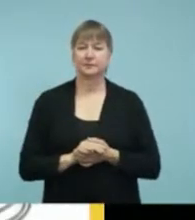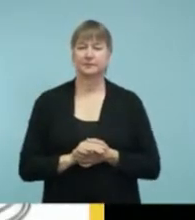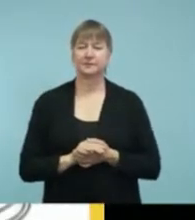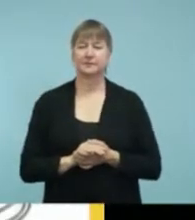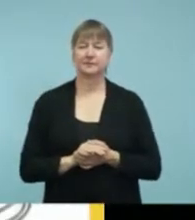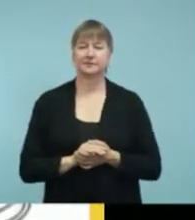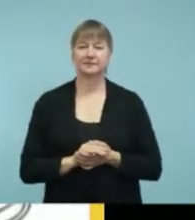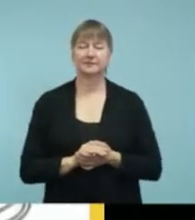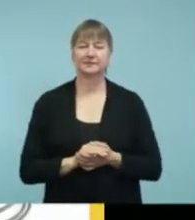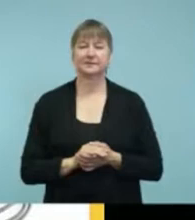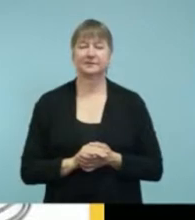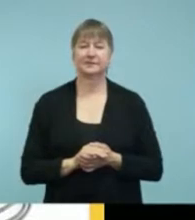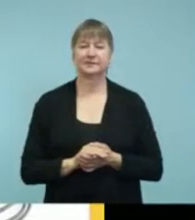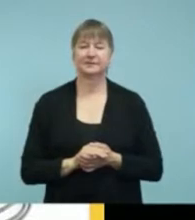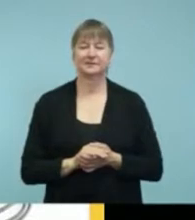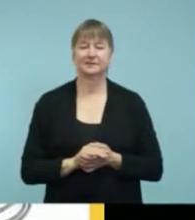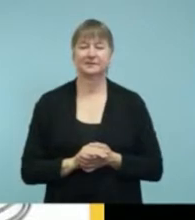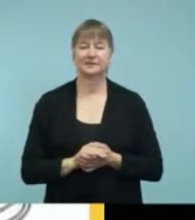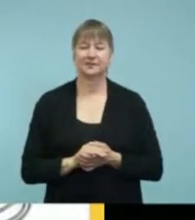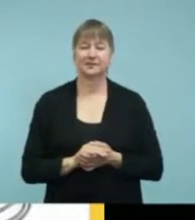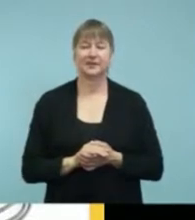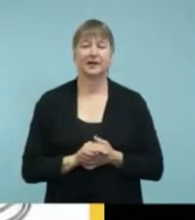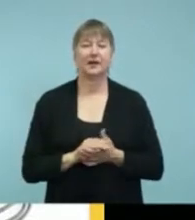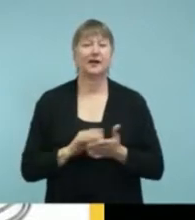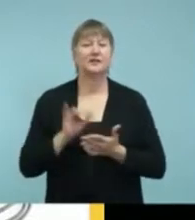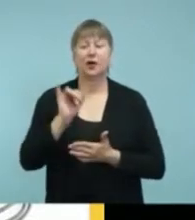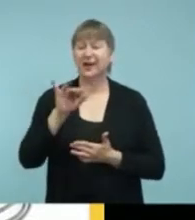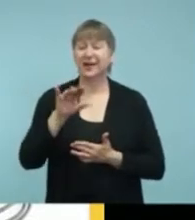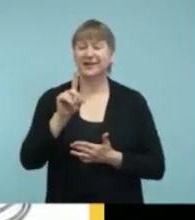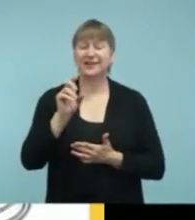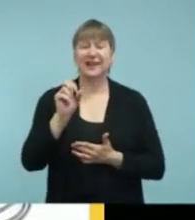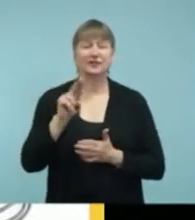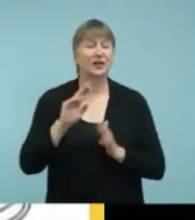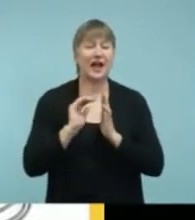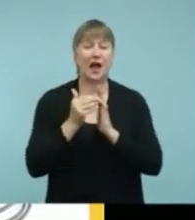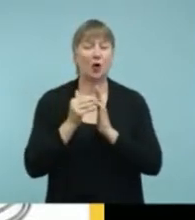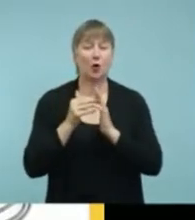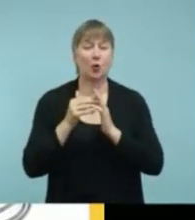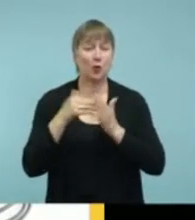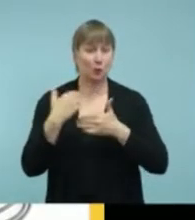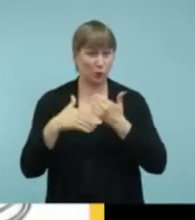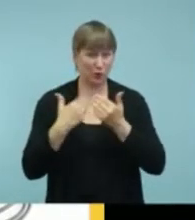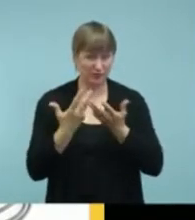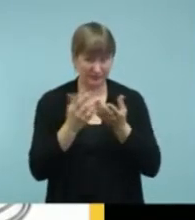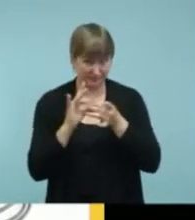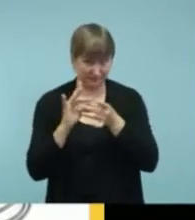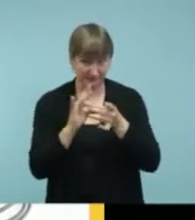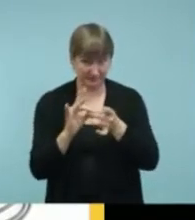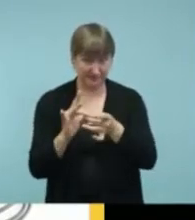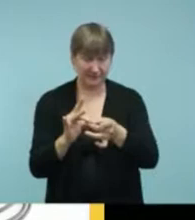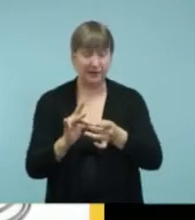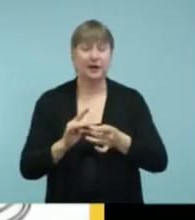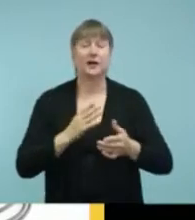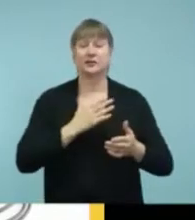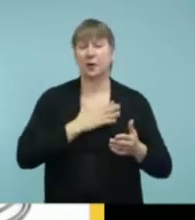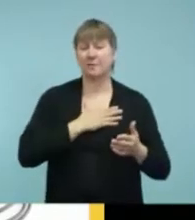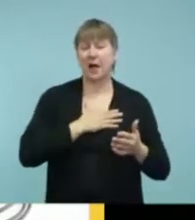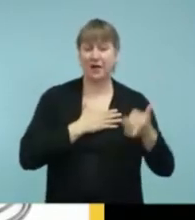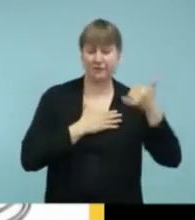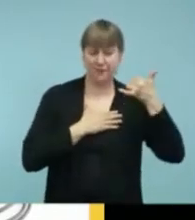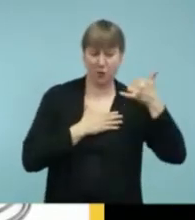So the way that these products work is I would have my phone that would connect via Bluetooth